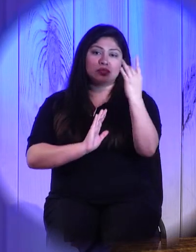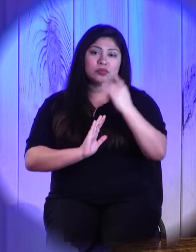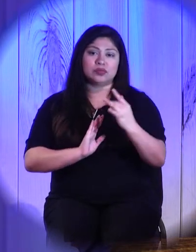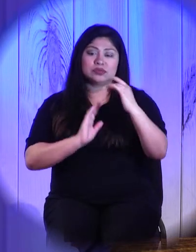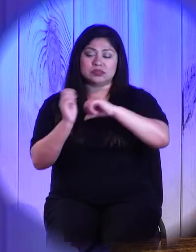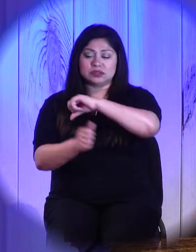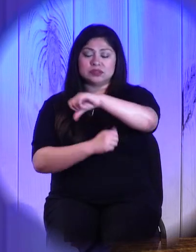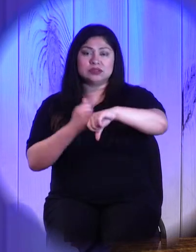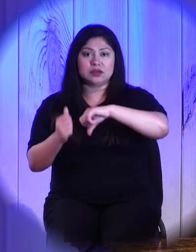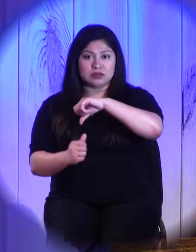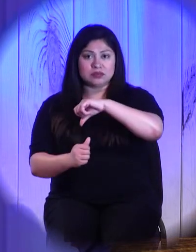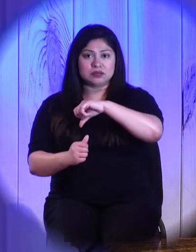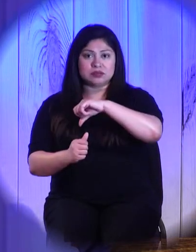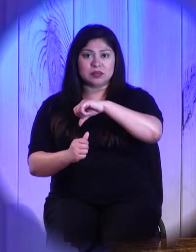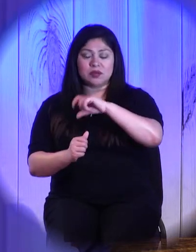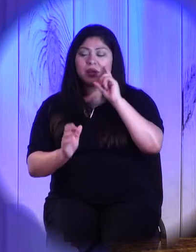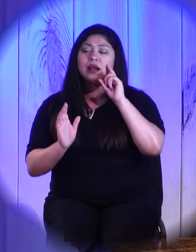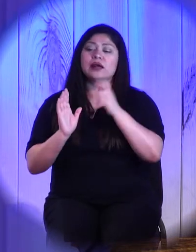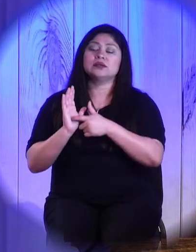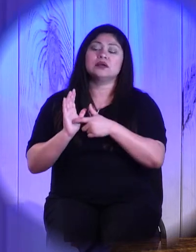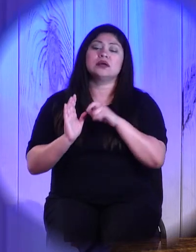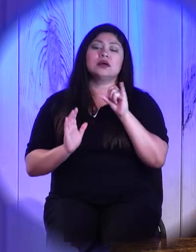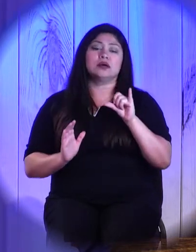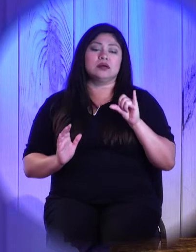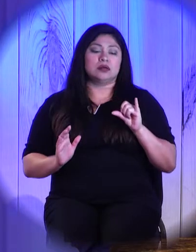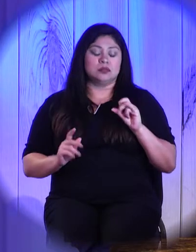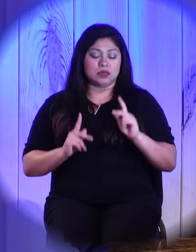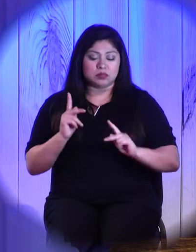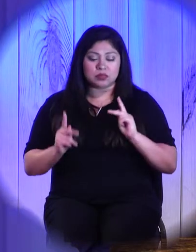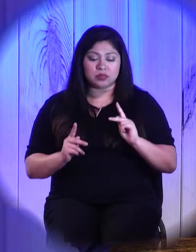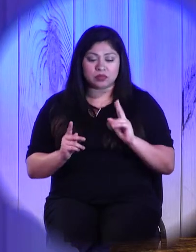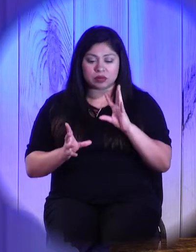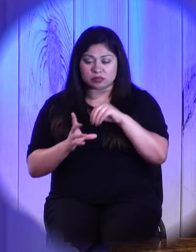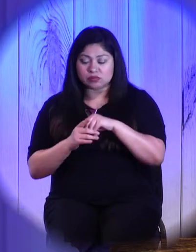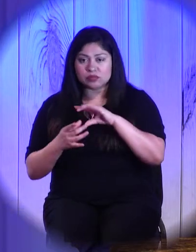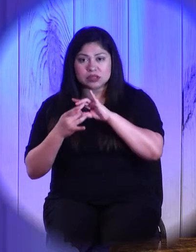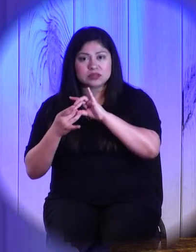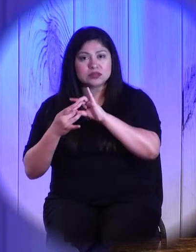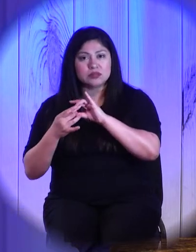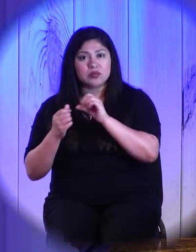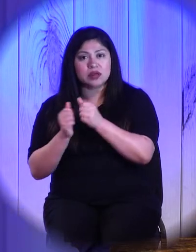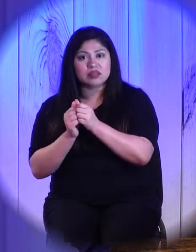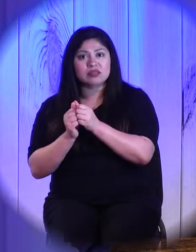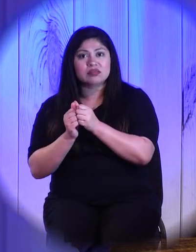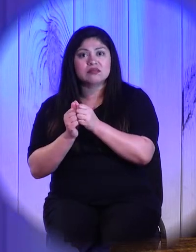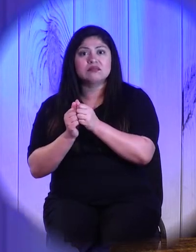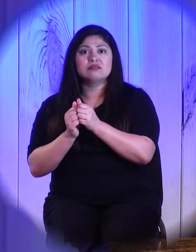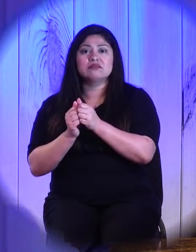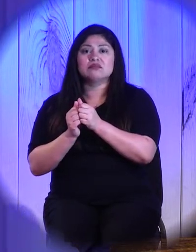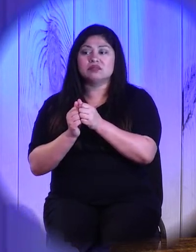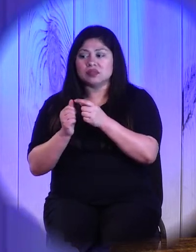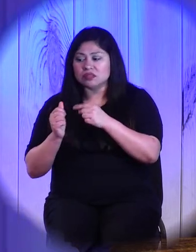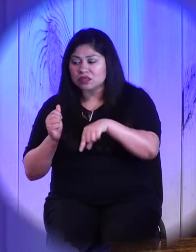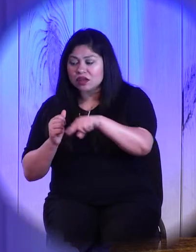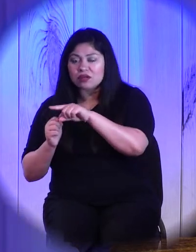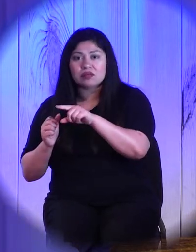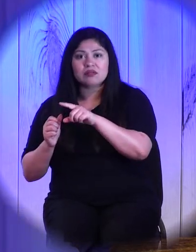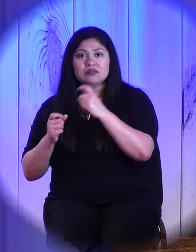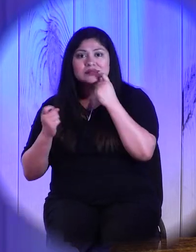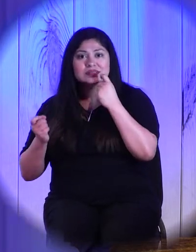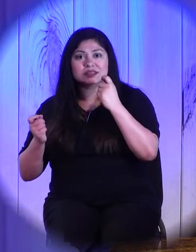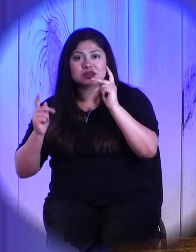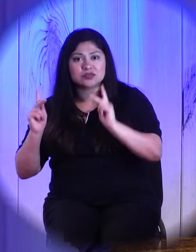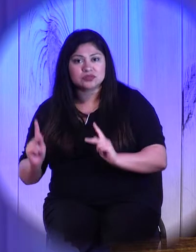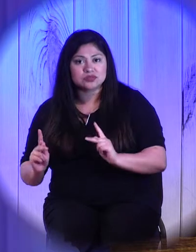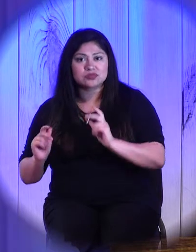people we are in relationship with, they are human beings just like us. They are sinners just like